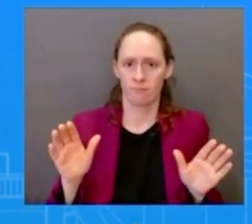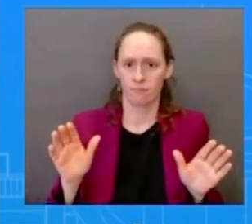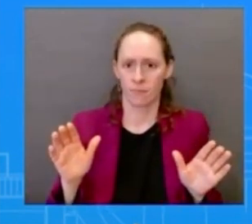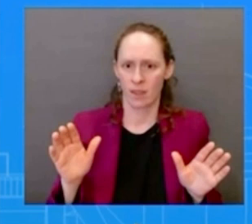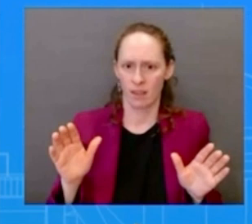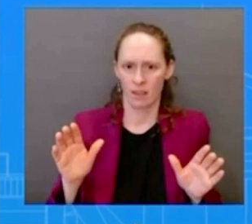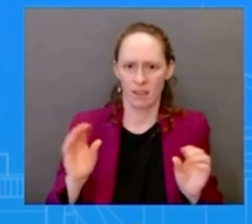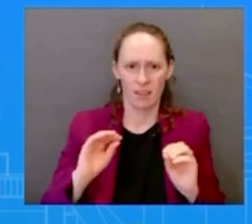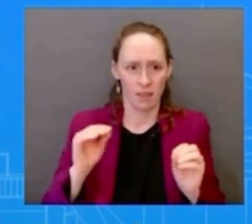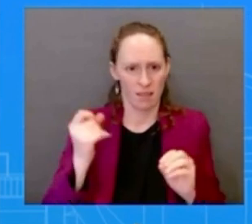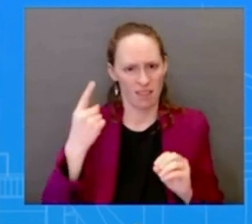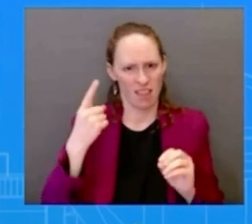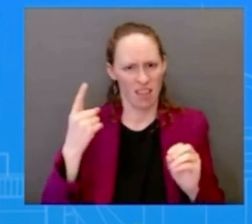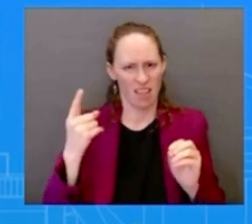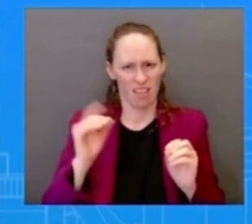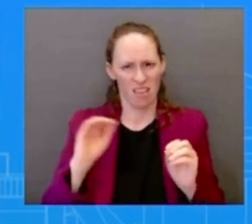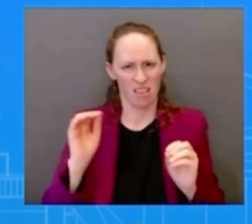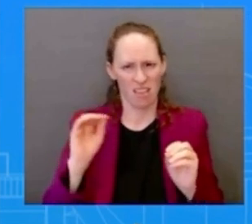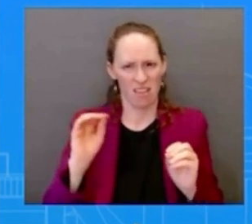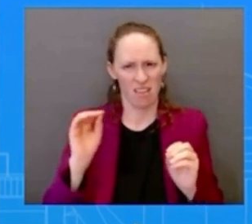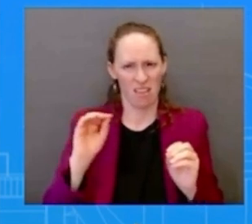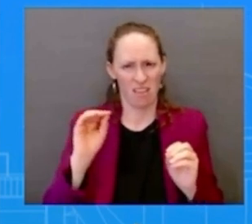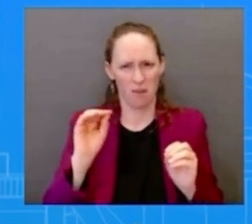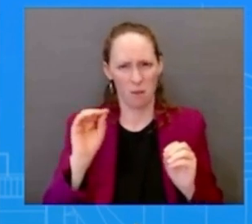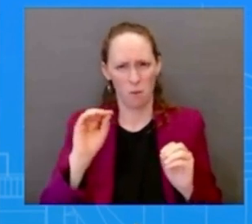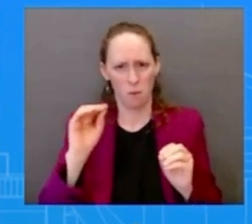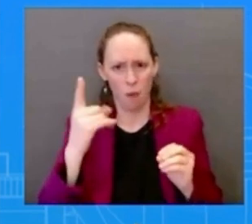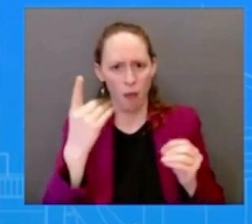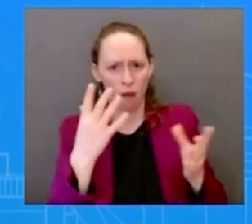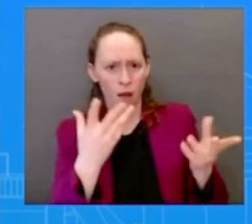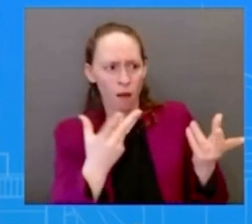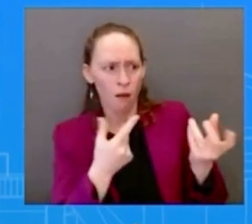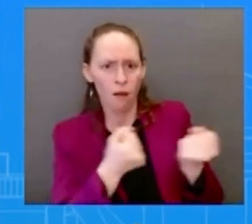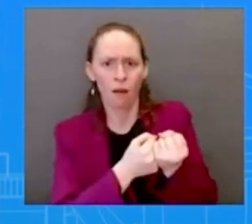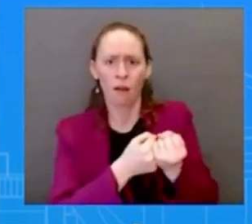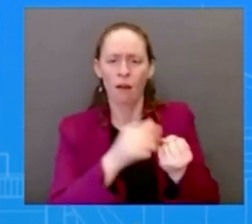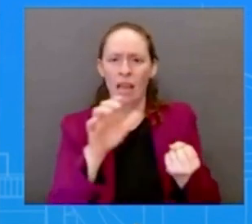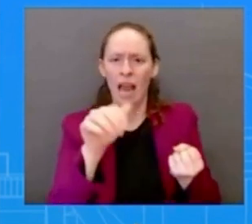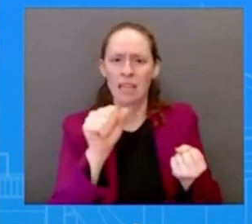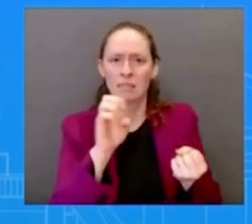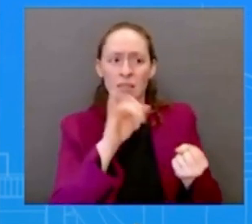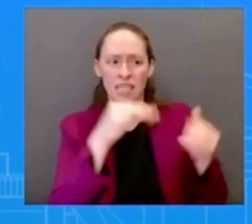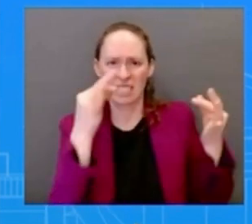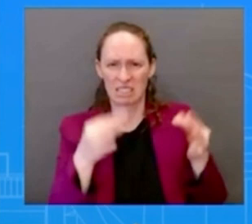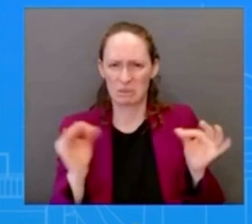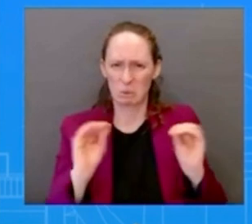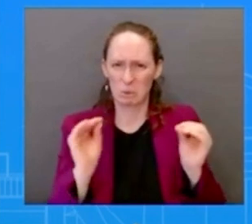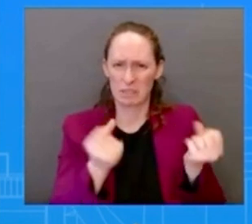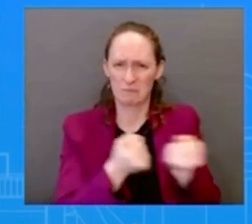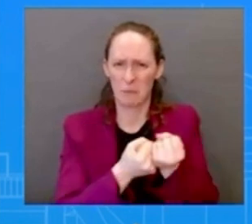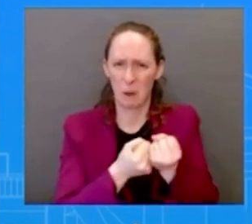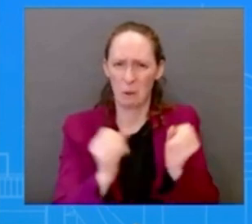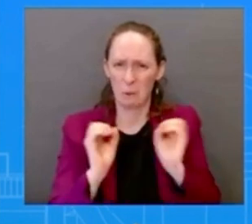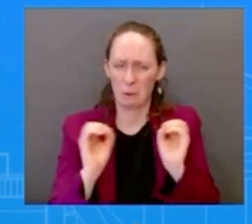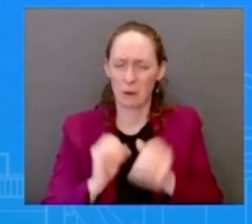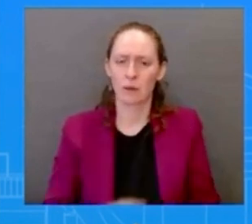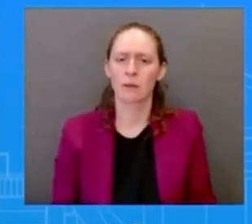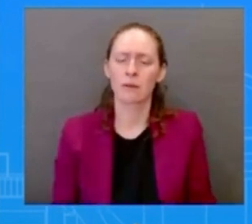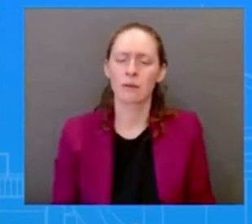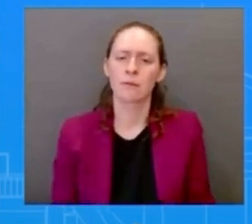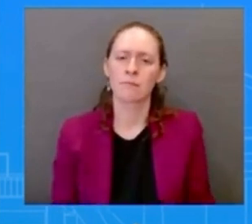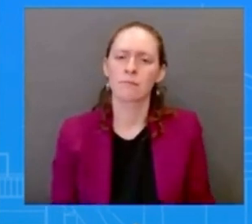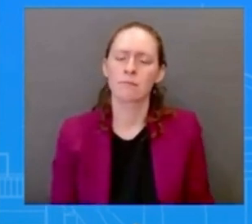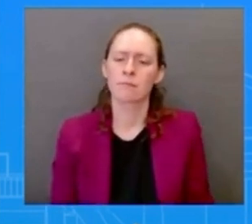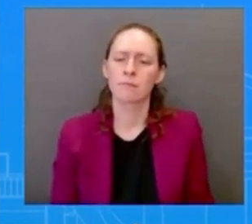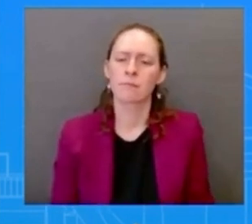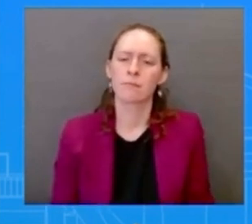wade and what and and uh the criticism that you just said that we received and i would dispute those i would dispute those with criticism because on